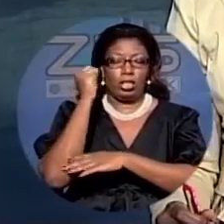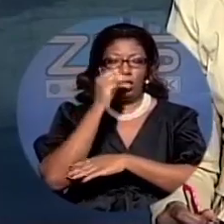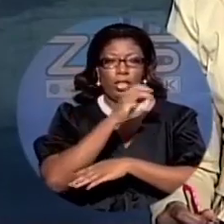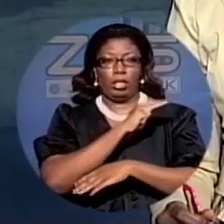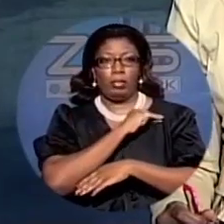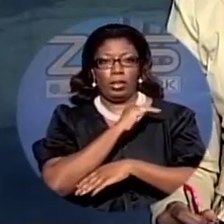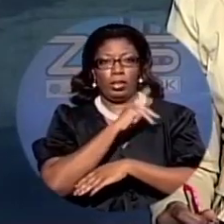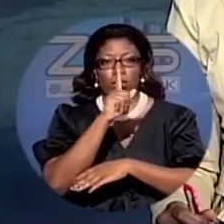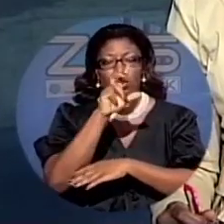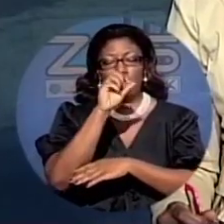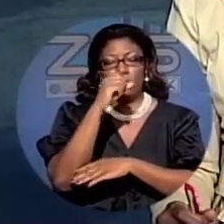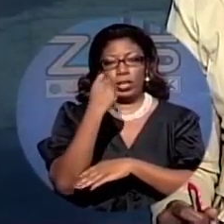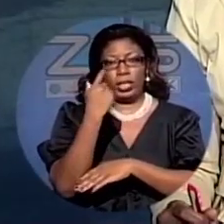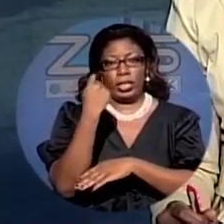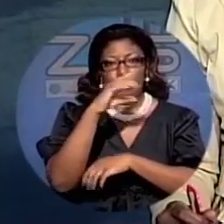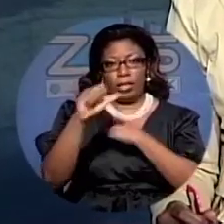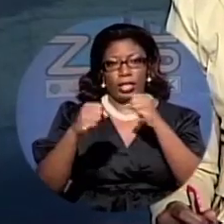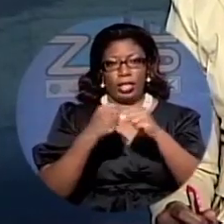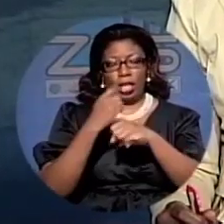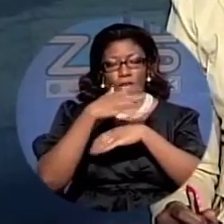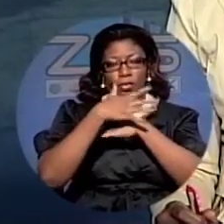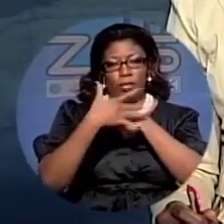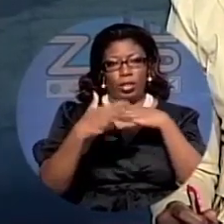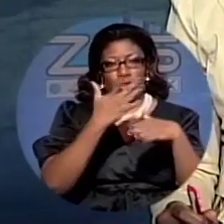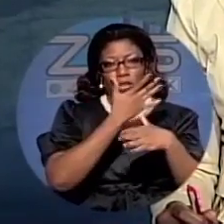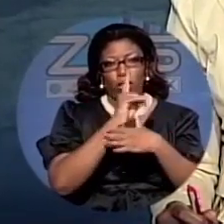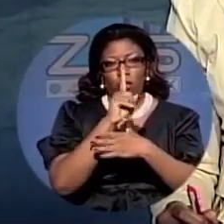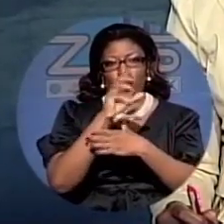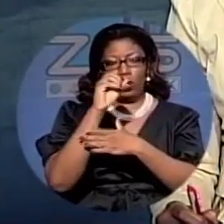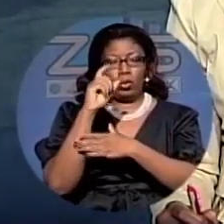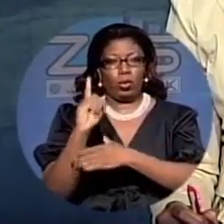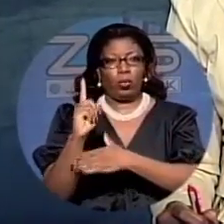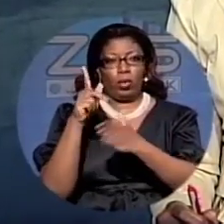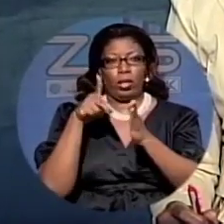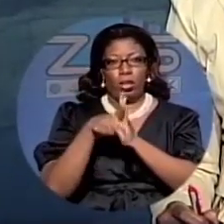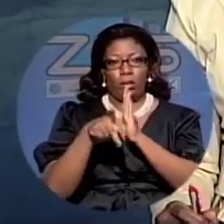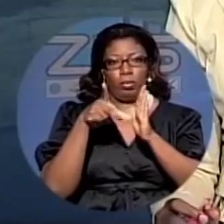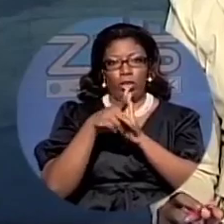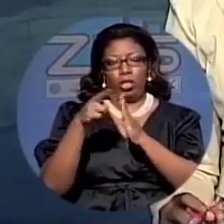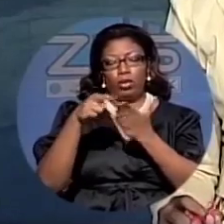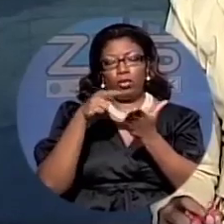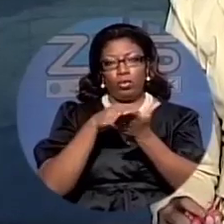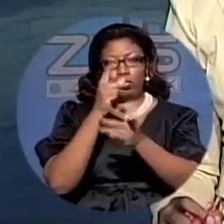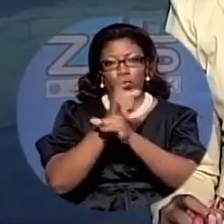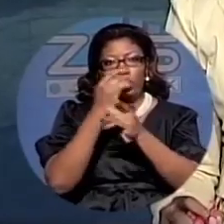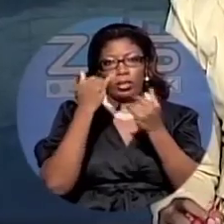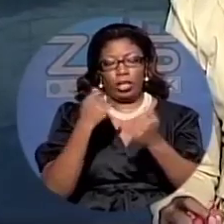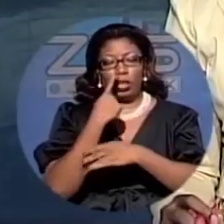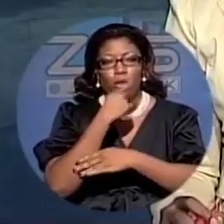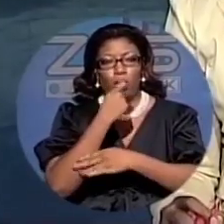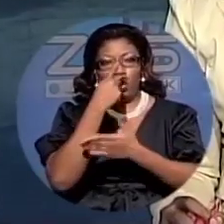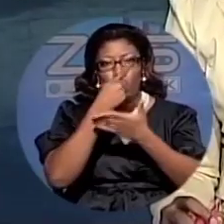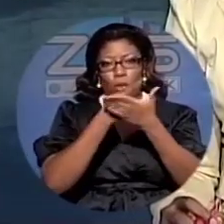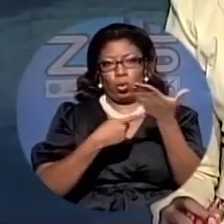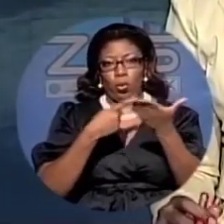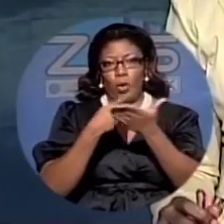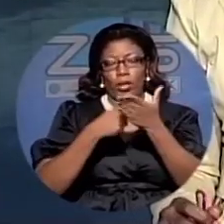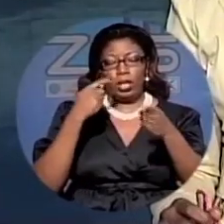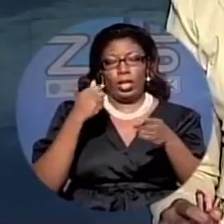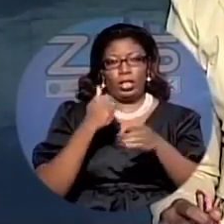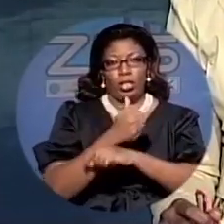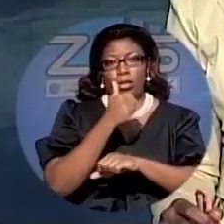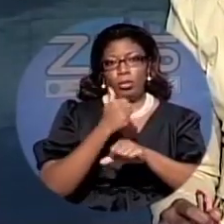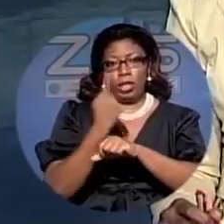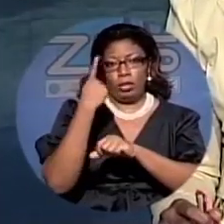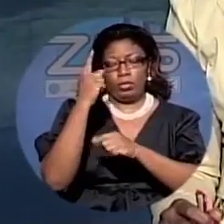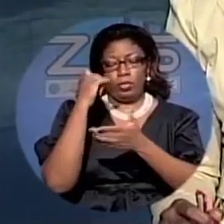2011, year of bloodshed as 101 murders are now on record. But who or what is really to blame for this